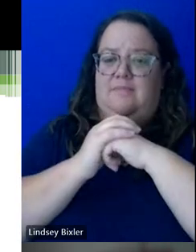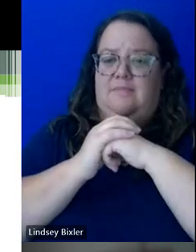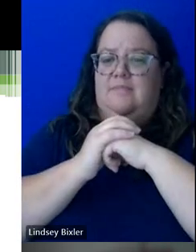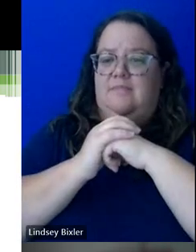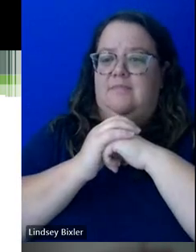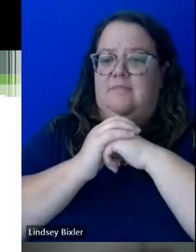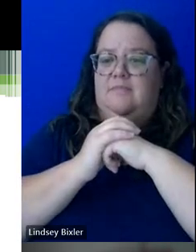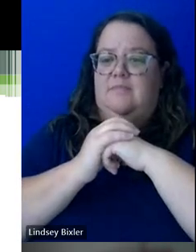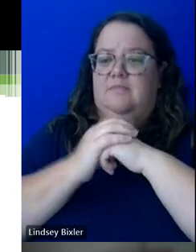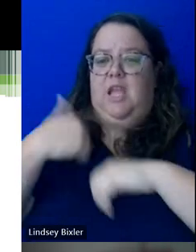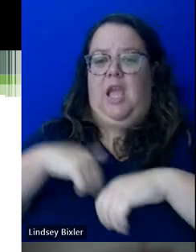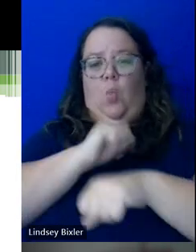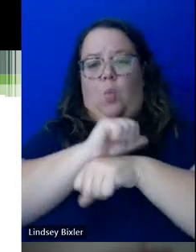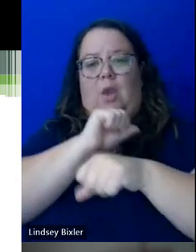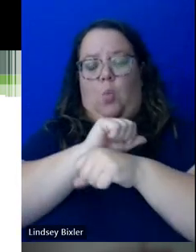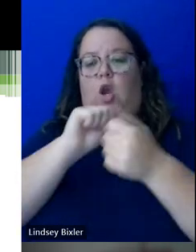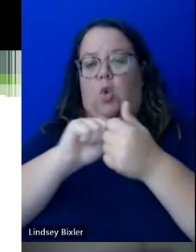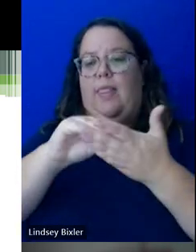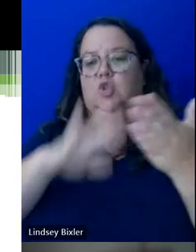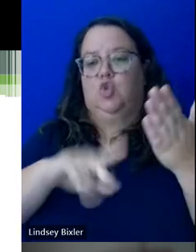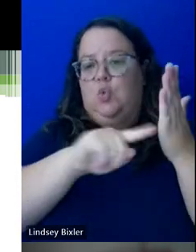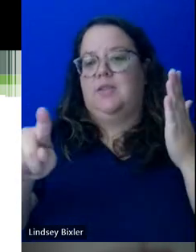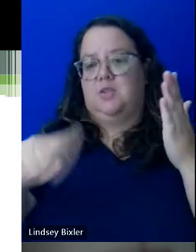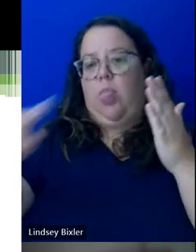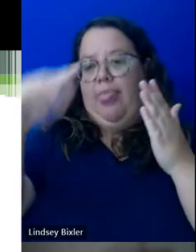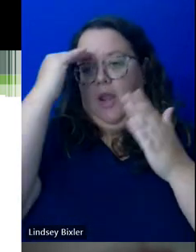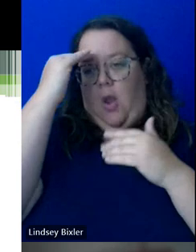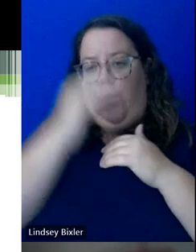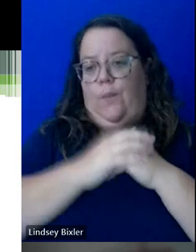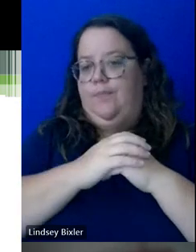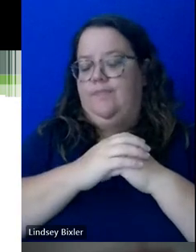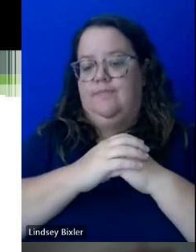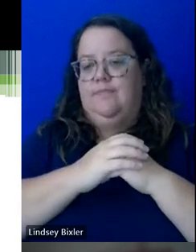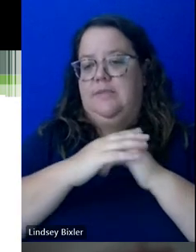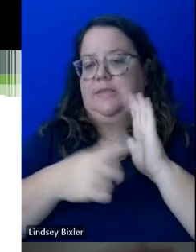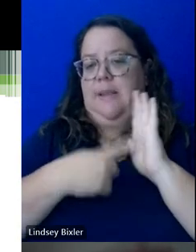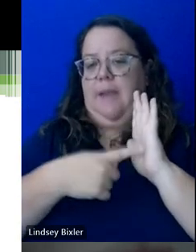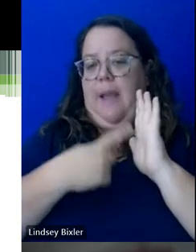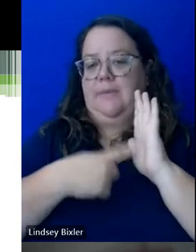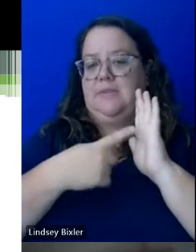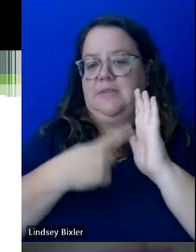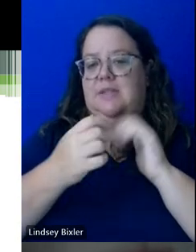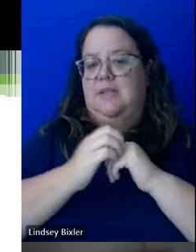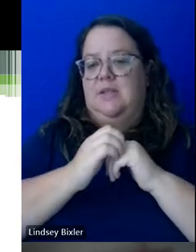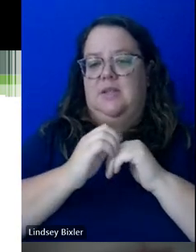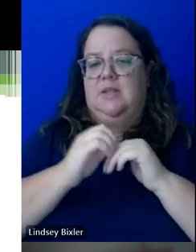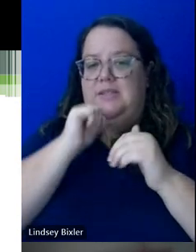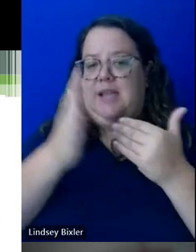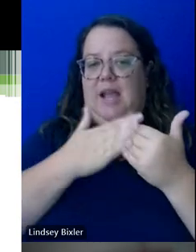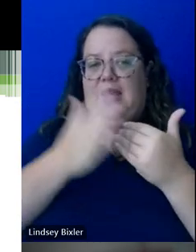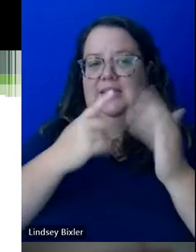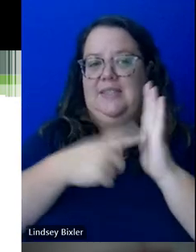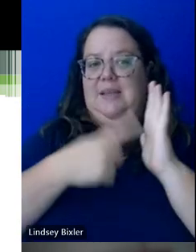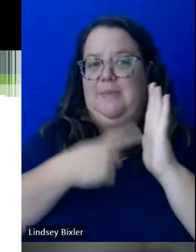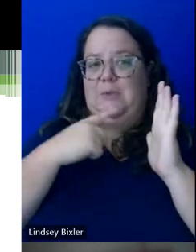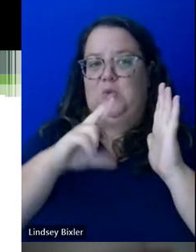students so that they know, you know, that sometimes, you know, it's not easy sometimes to say no.